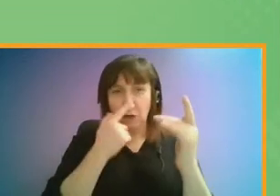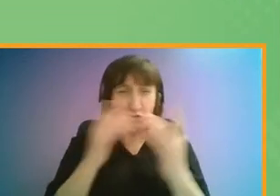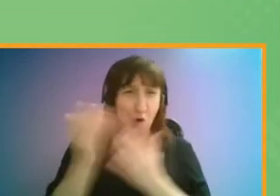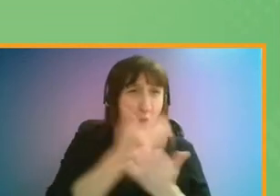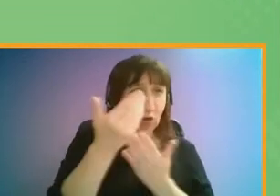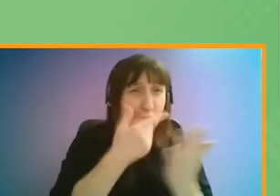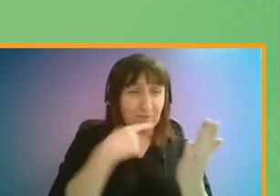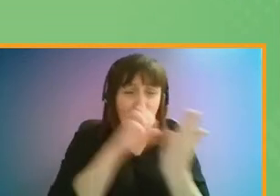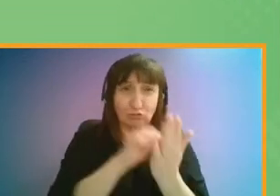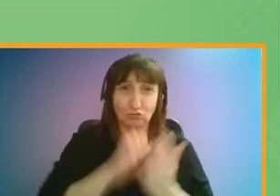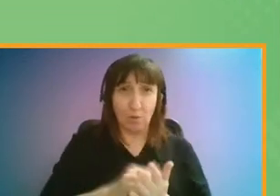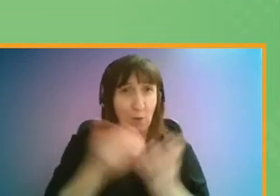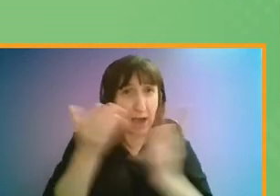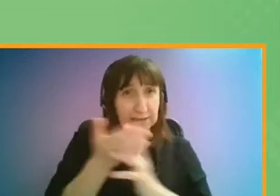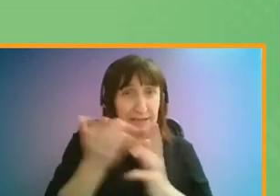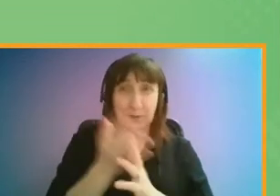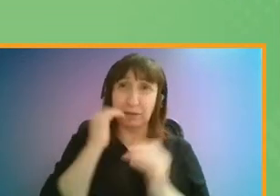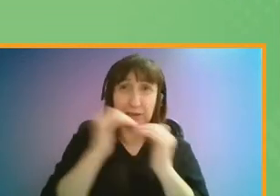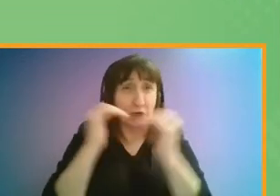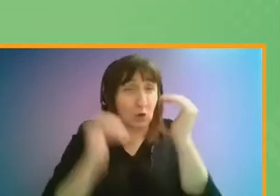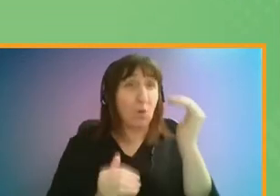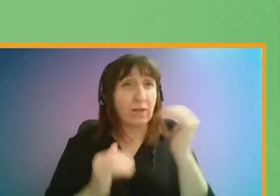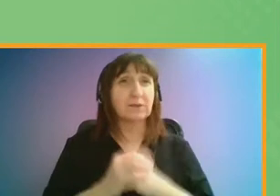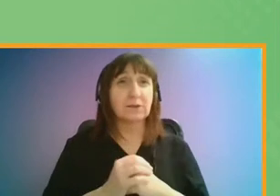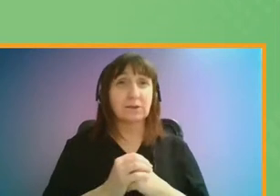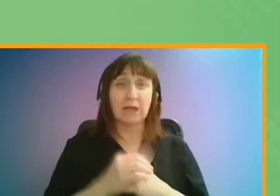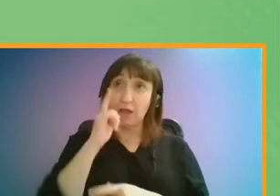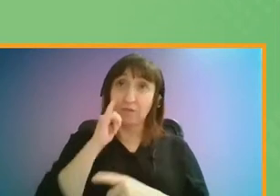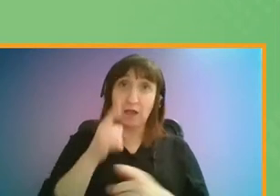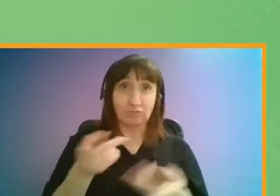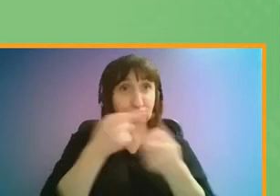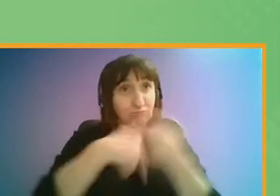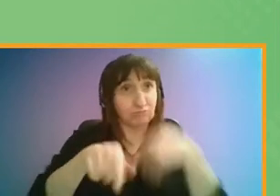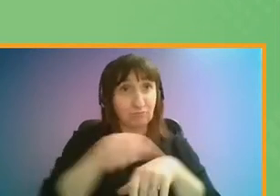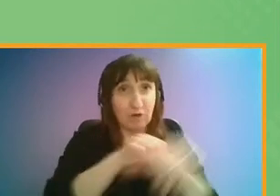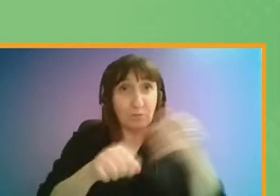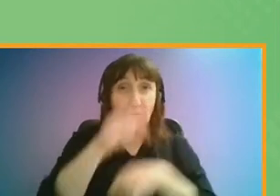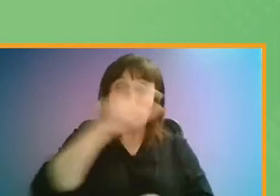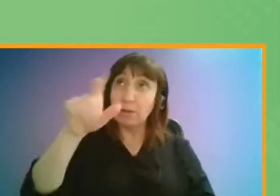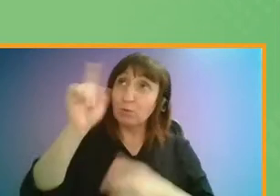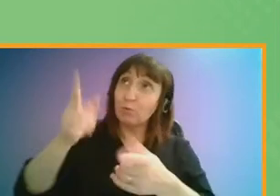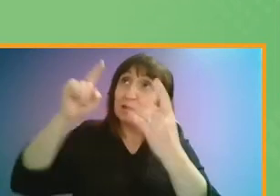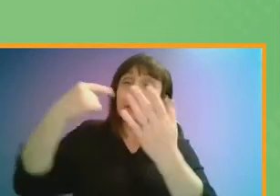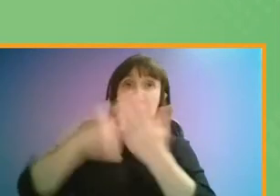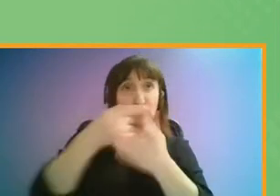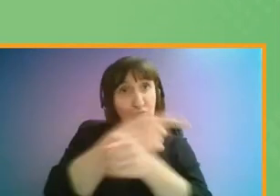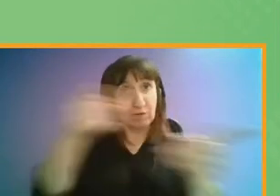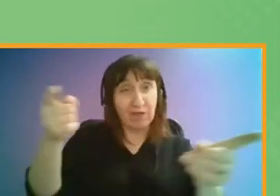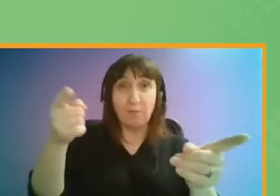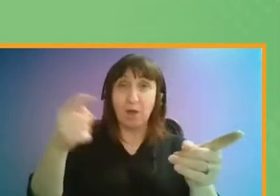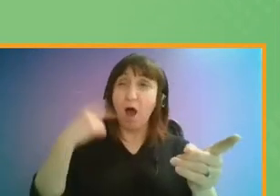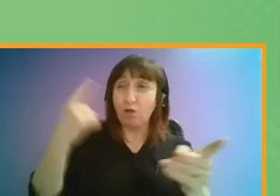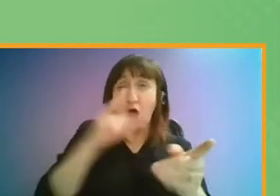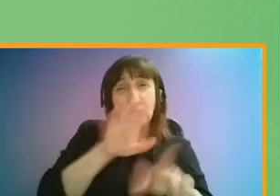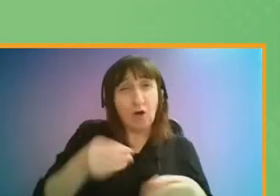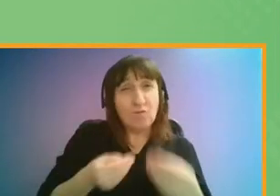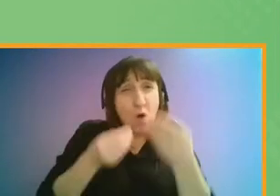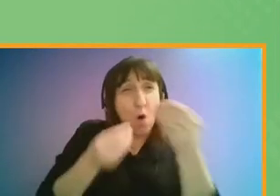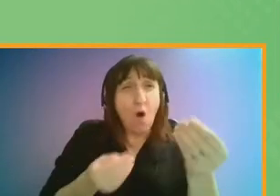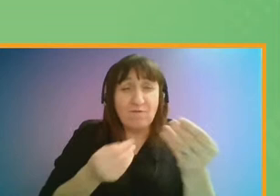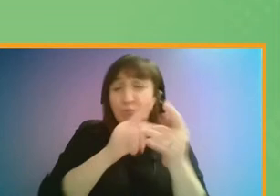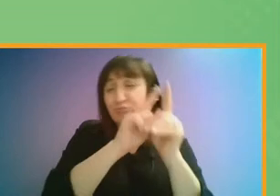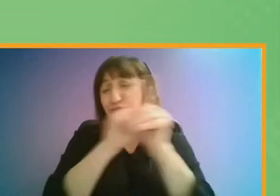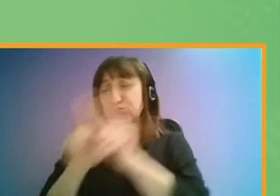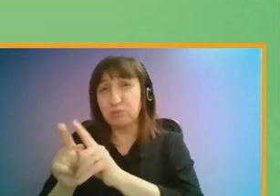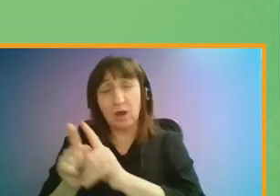conversations we had. This report is the call to action to London's decision makers and policy makers. London has a lot to offer and with the possibility